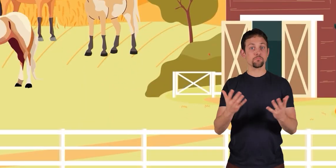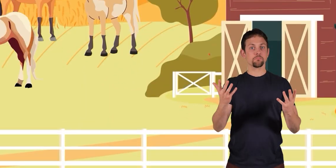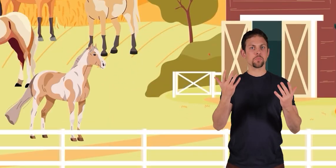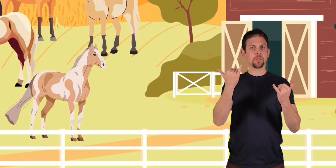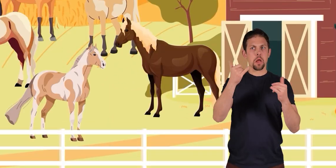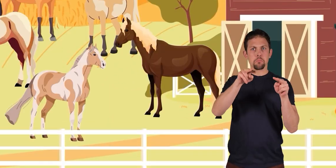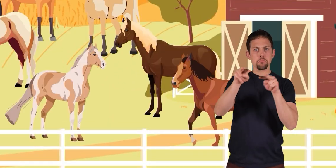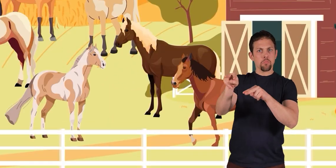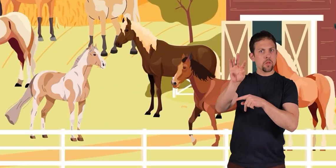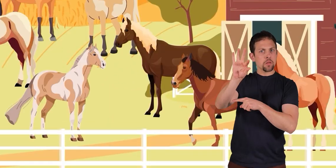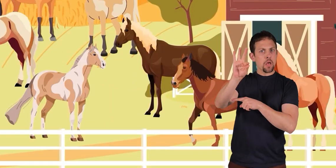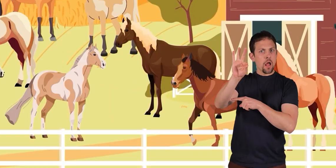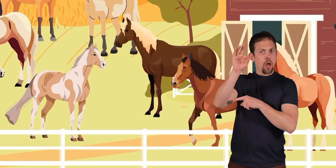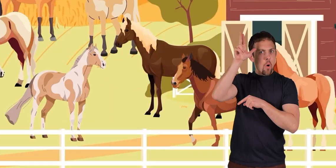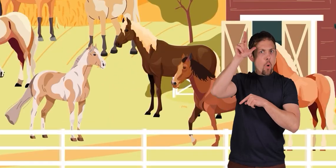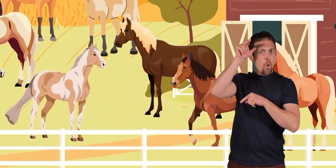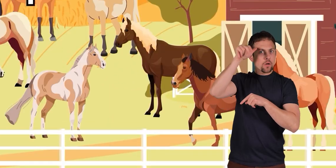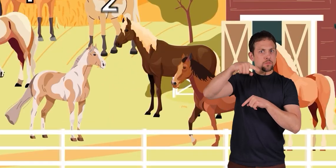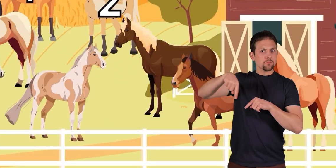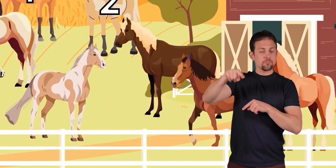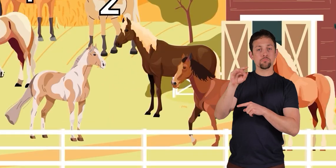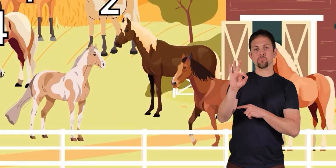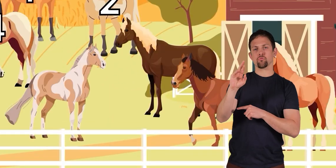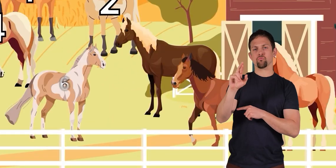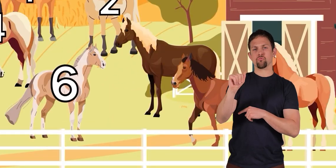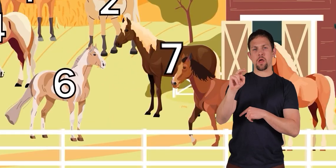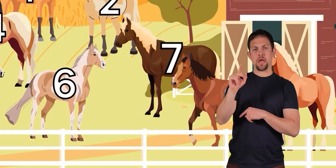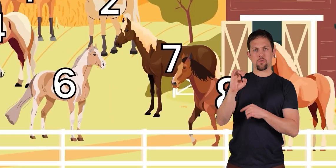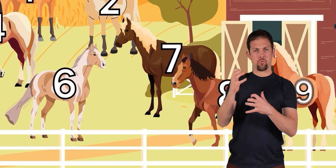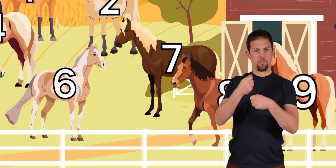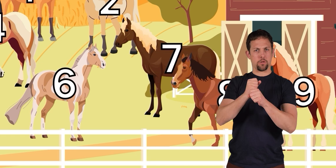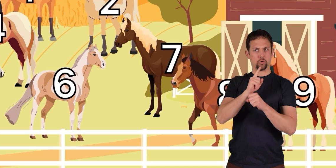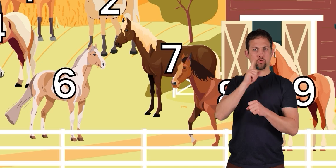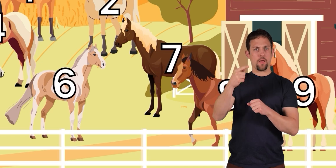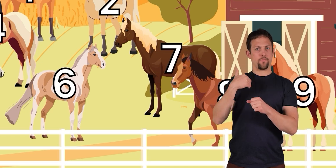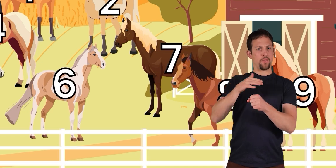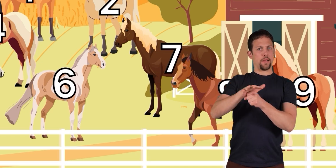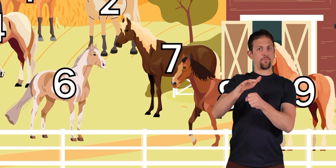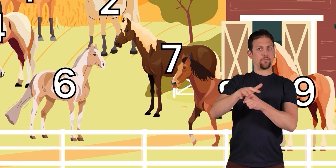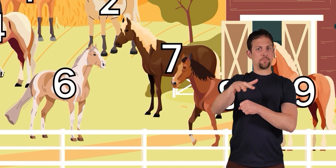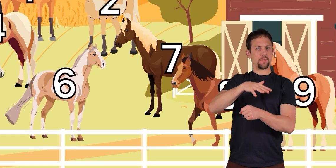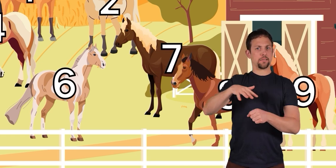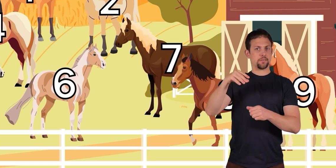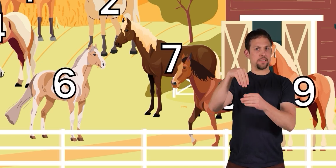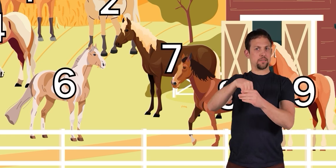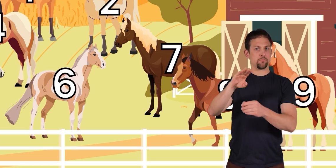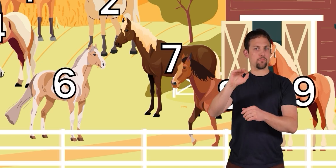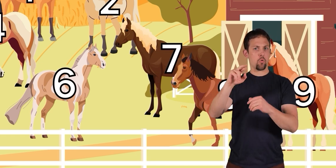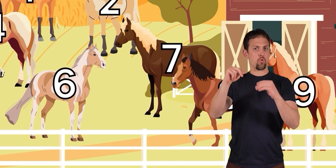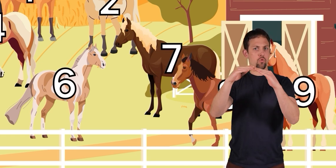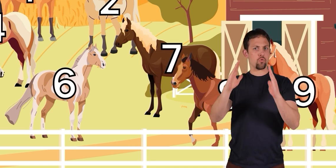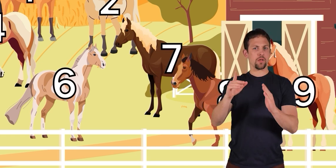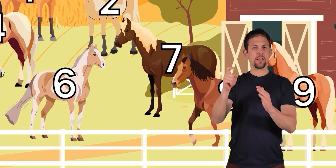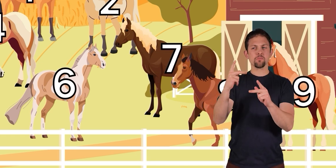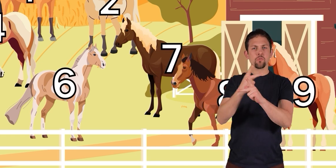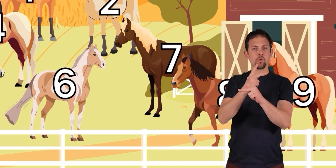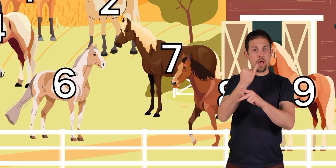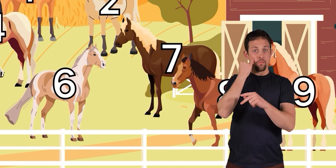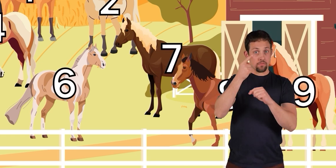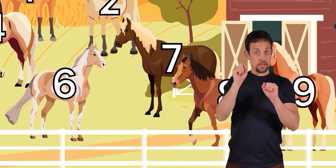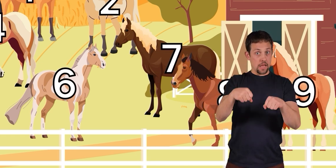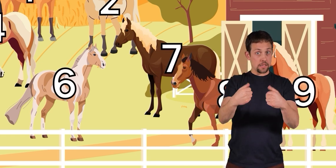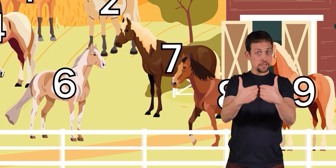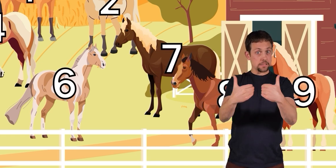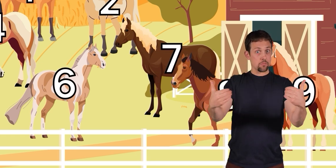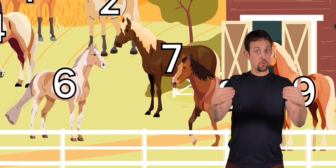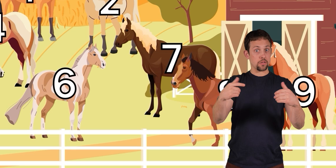What about these 9 horses? Frankie wants to make sure that they have enough space in the barn. She needs to figure out